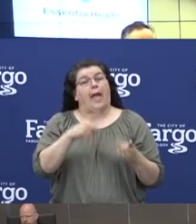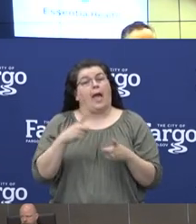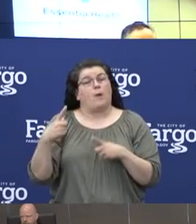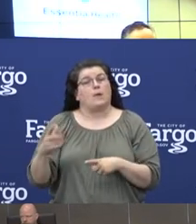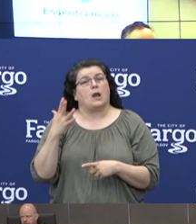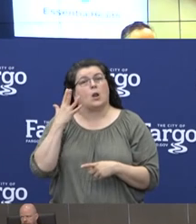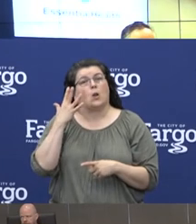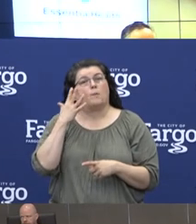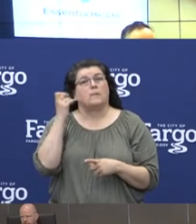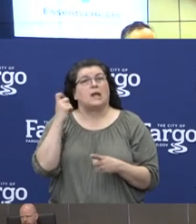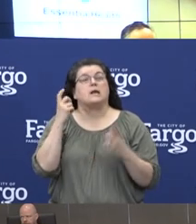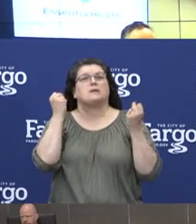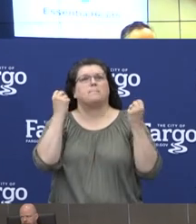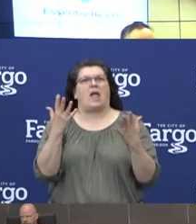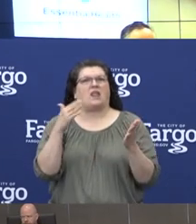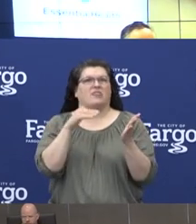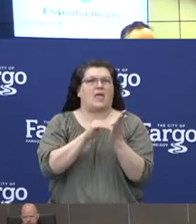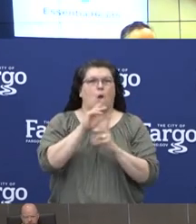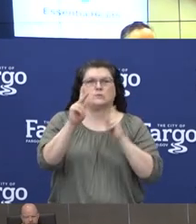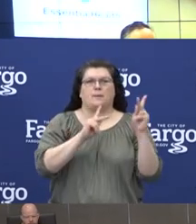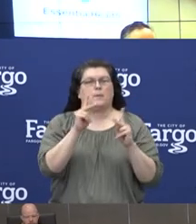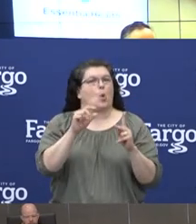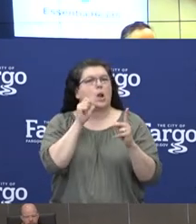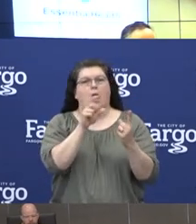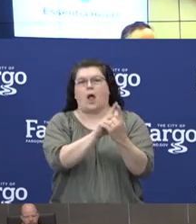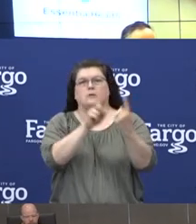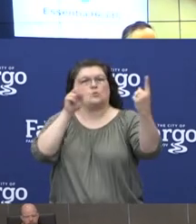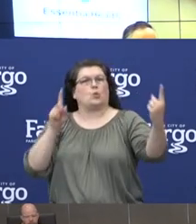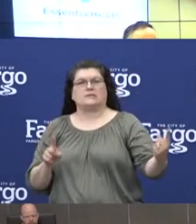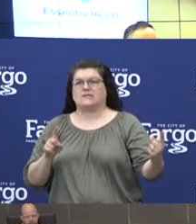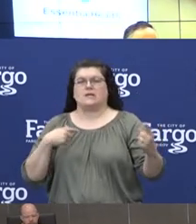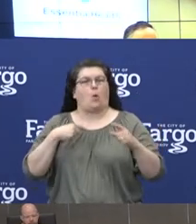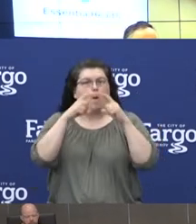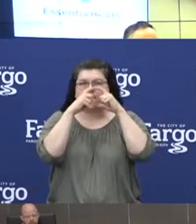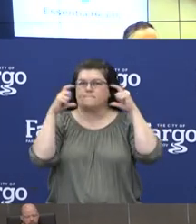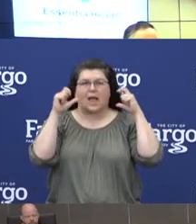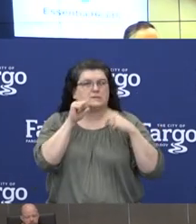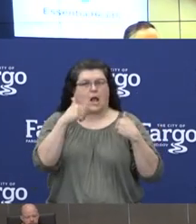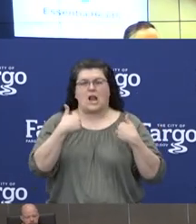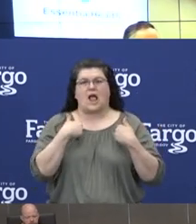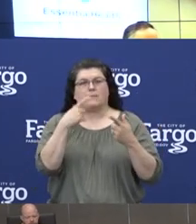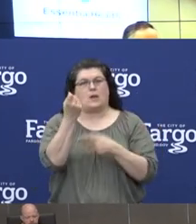that were not social distancing or wearing masks while protesting in large groups?